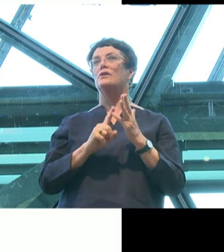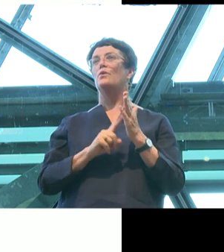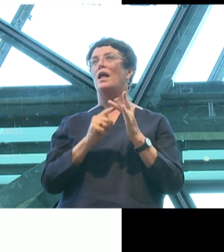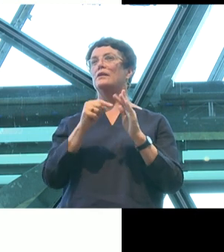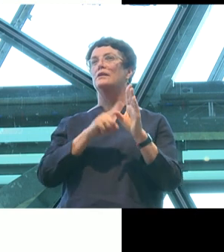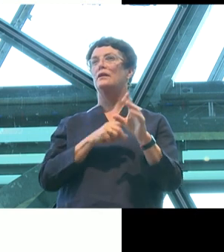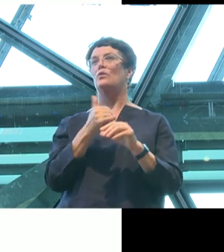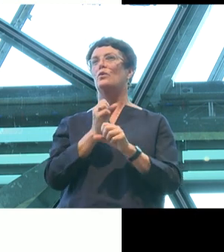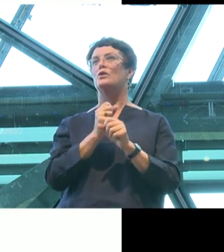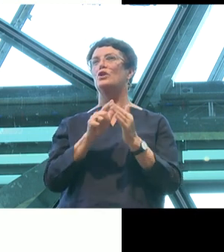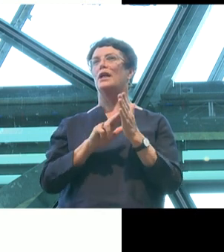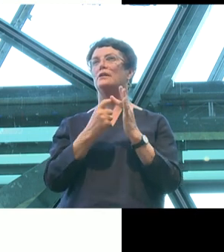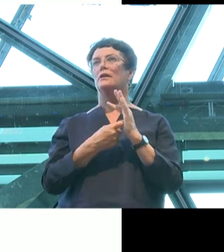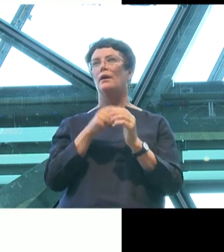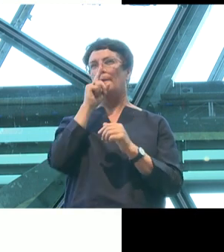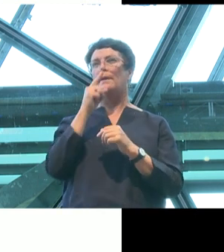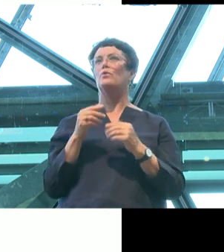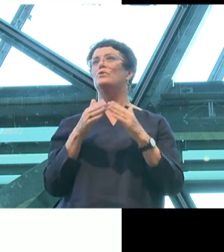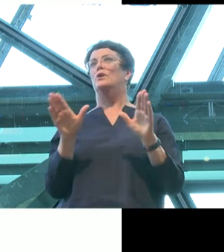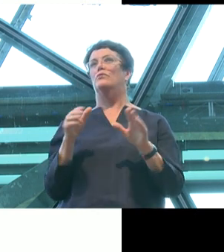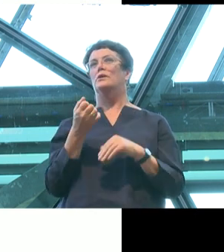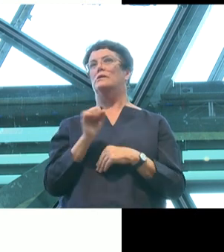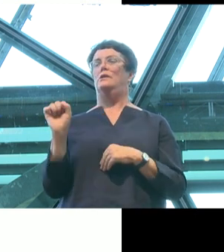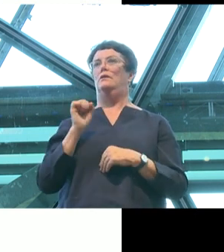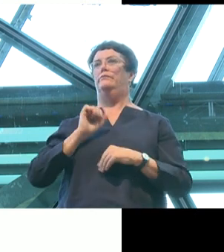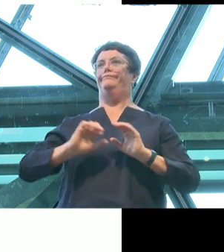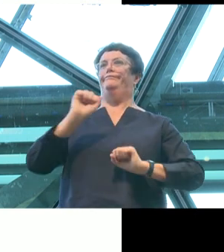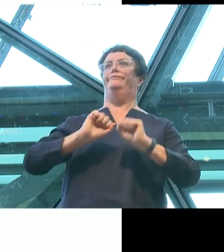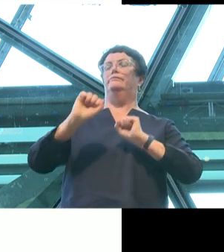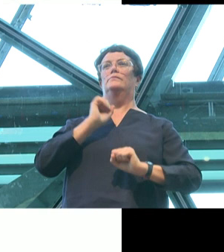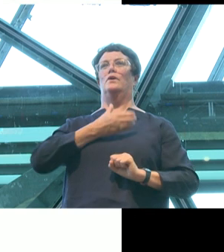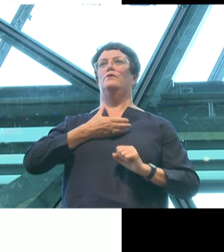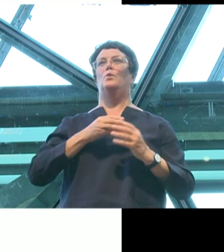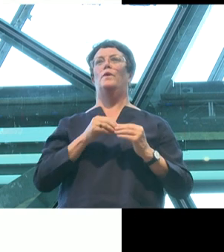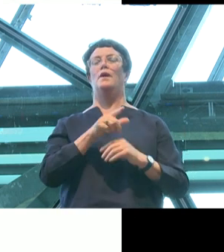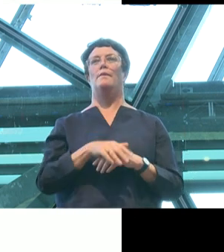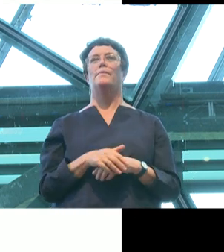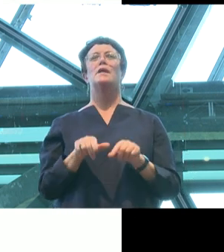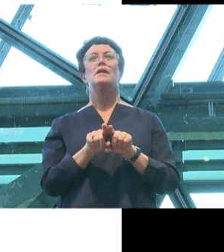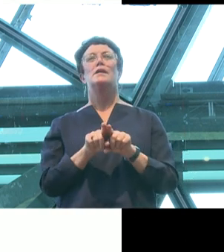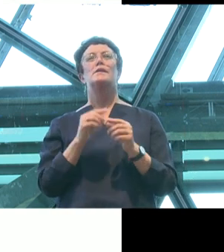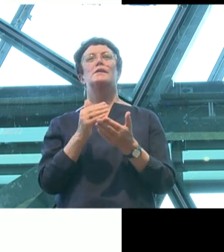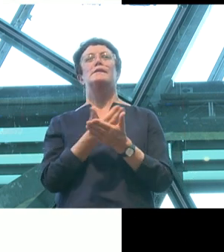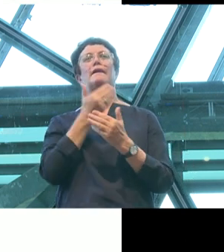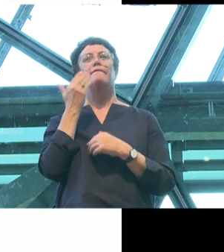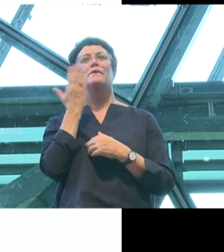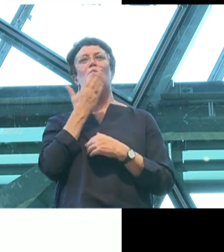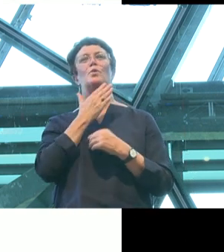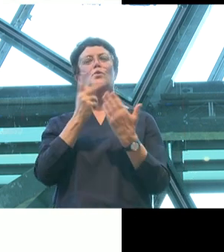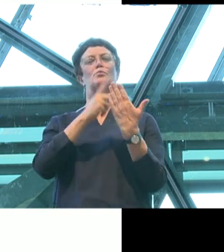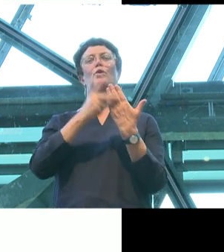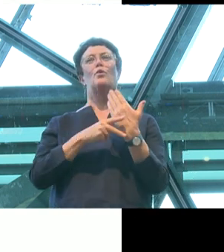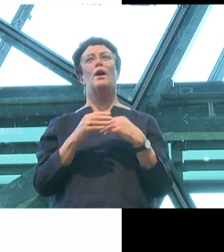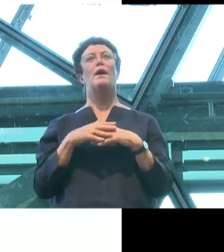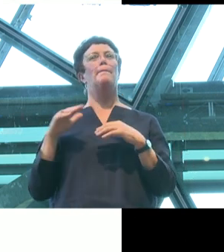be obvious to anyone who followed the controversy over Safe Schools in the past few years. And it's why I wrote a quarterly essay last year about it,